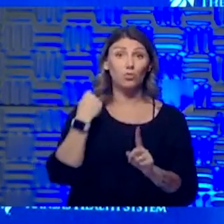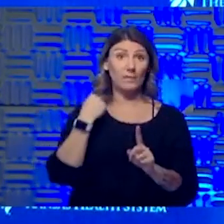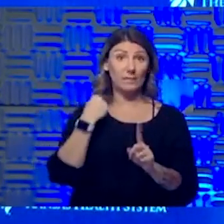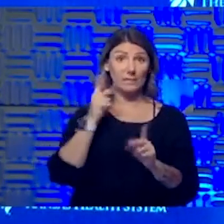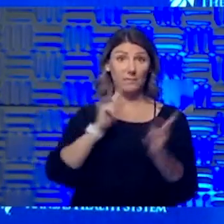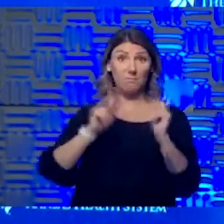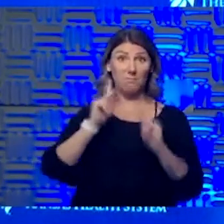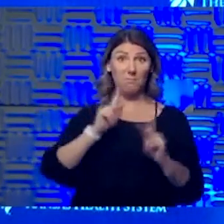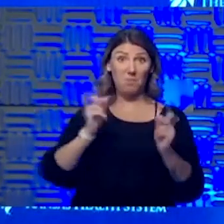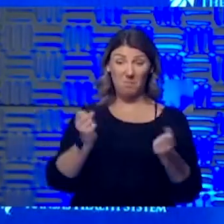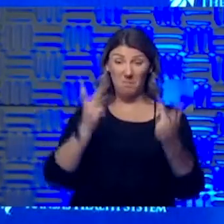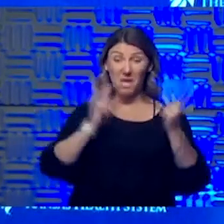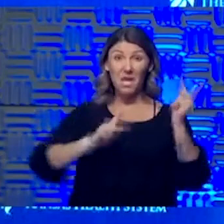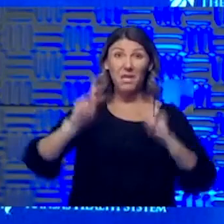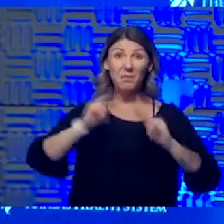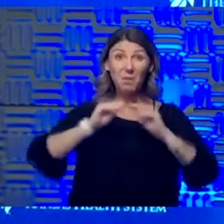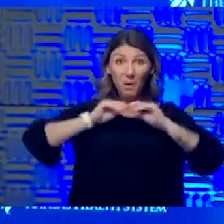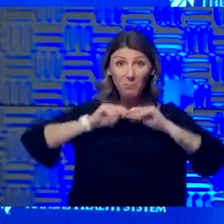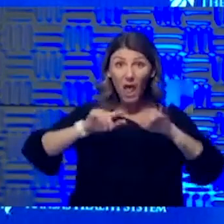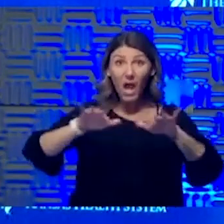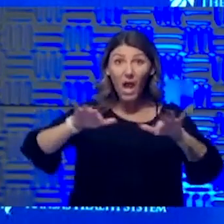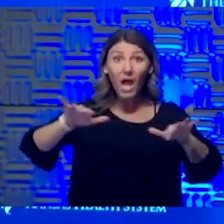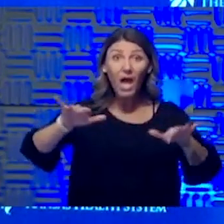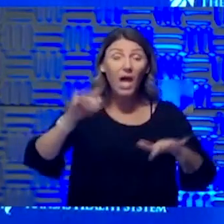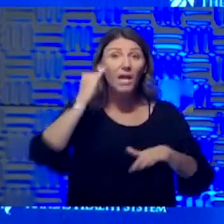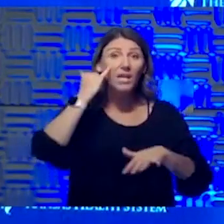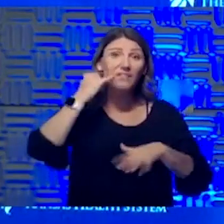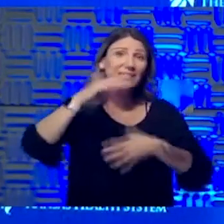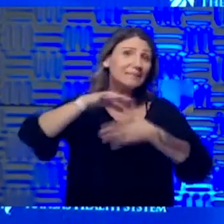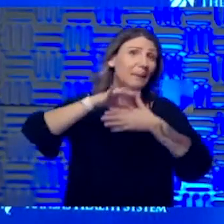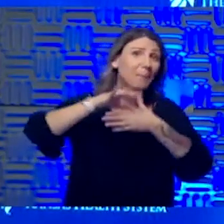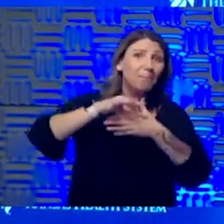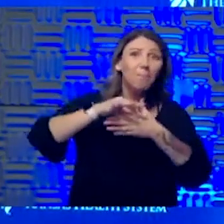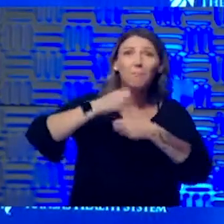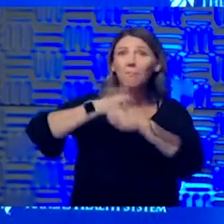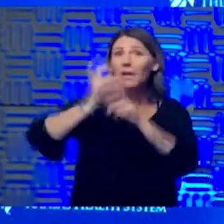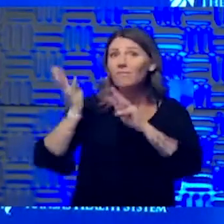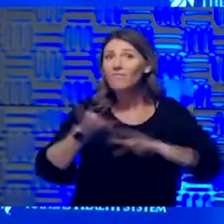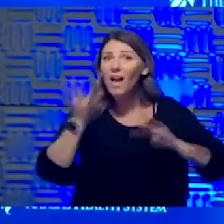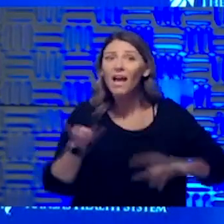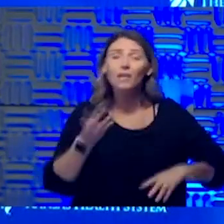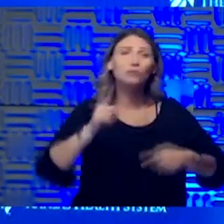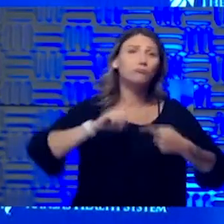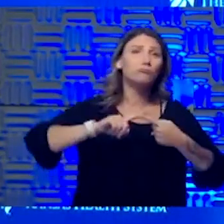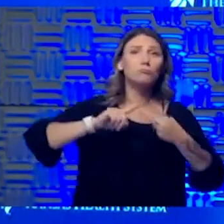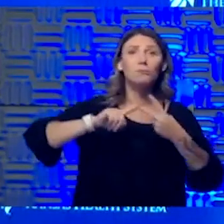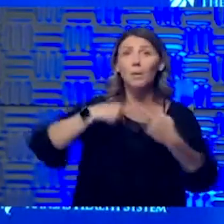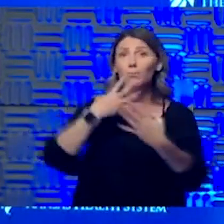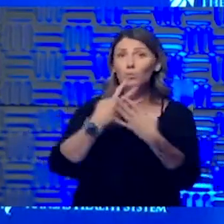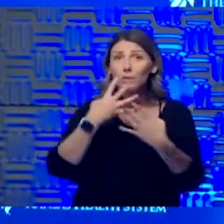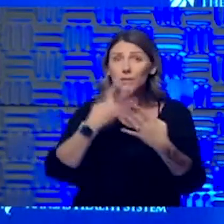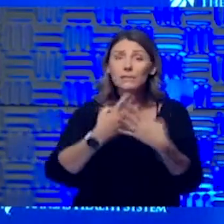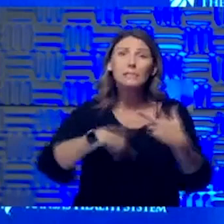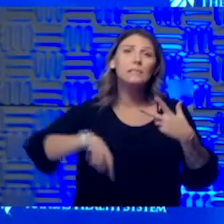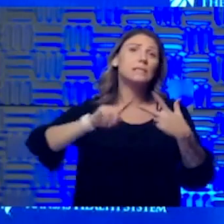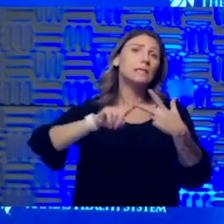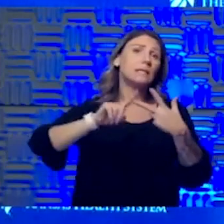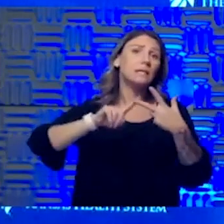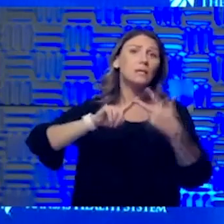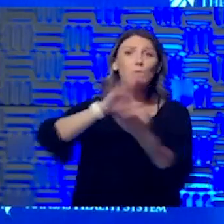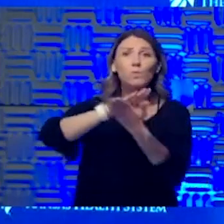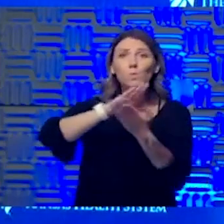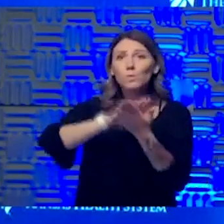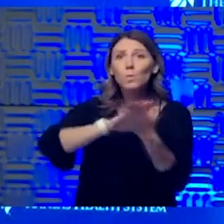infected, be it a meatpacking plant, a prison, a school, a university, a church,